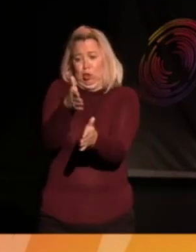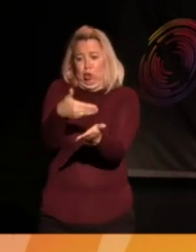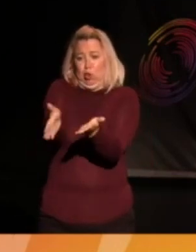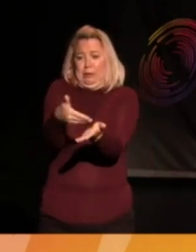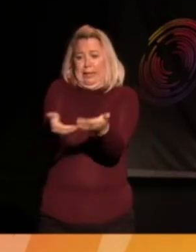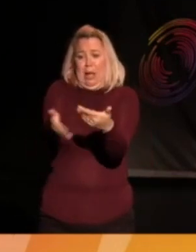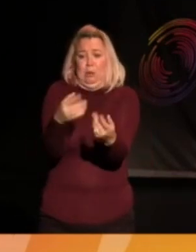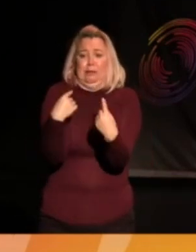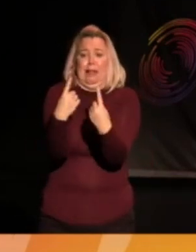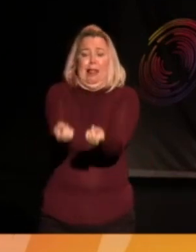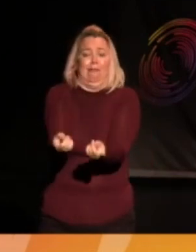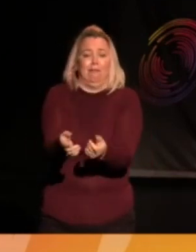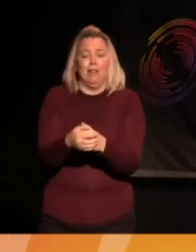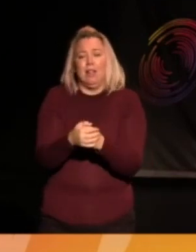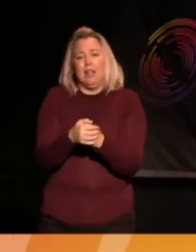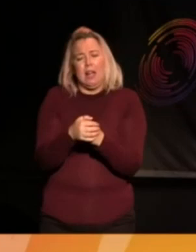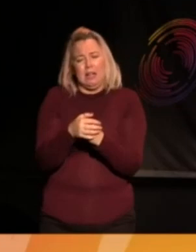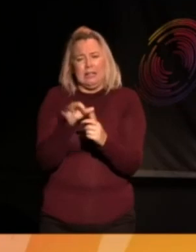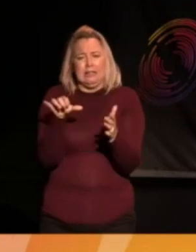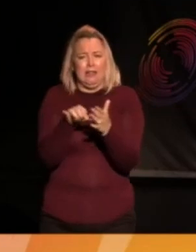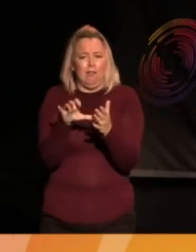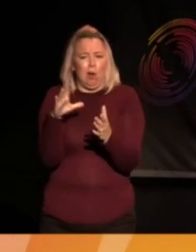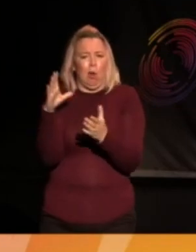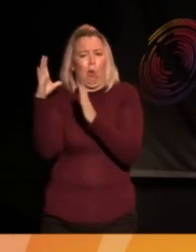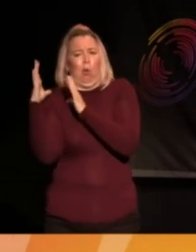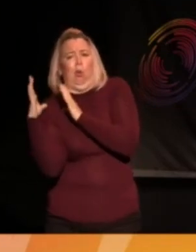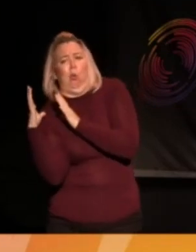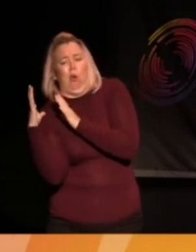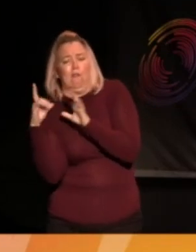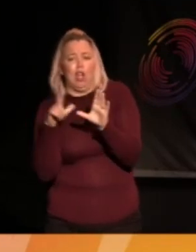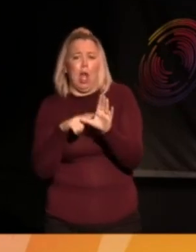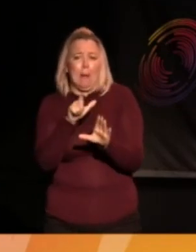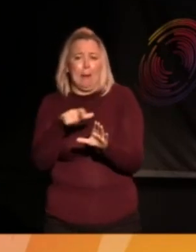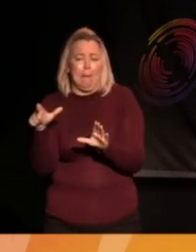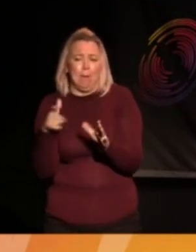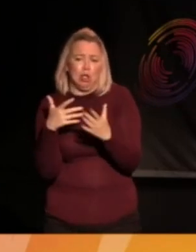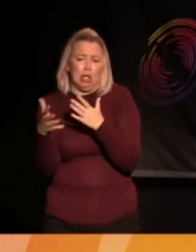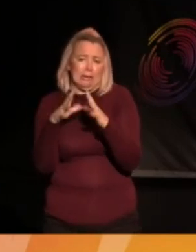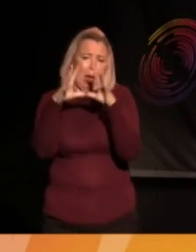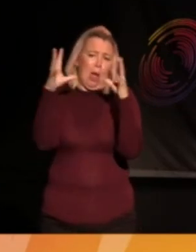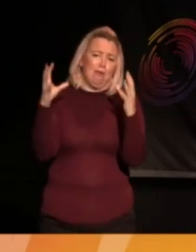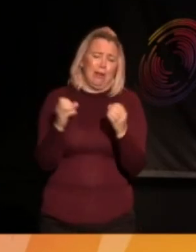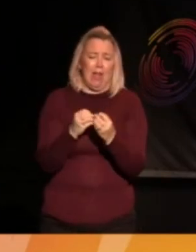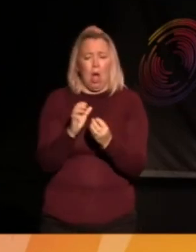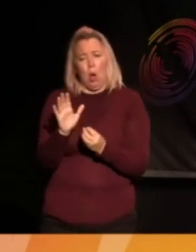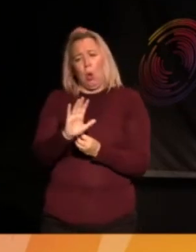that's a tough ask. So that's what I want you to Okay, very good. Thank you.